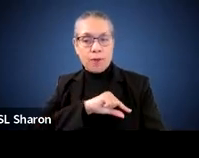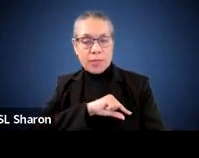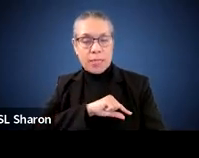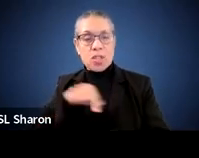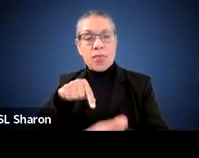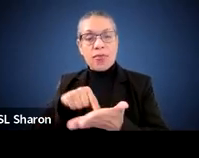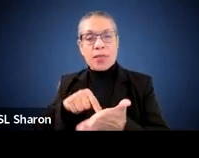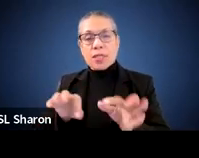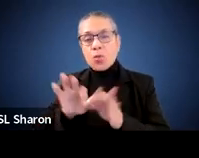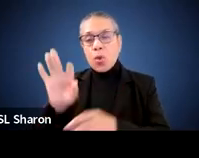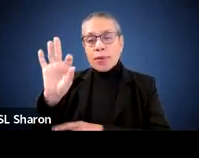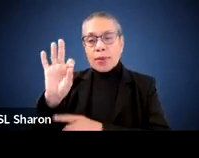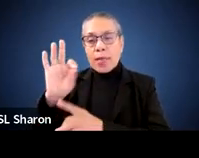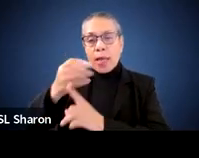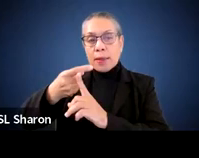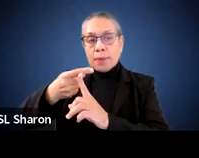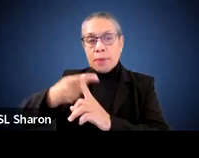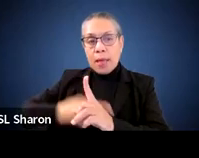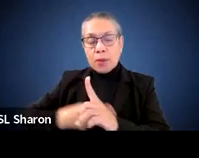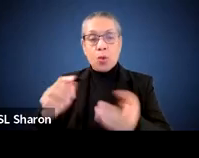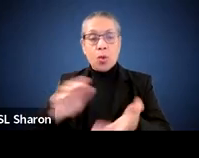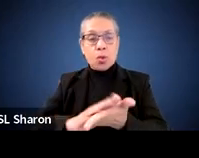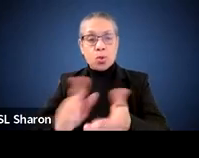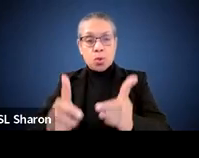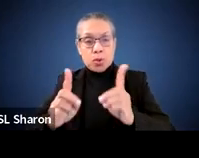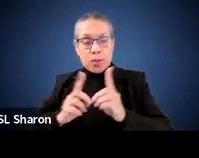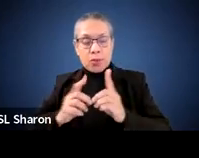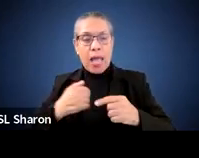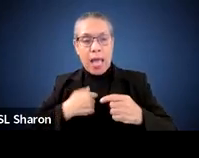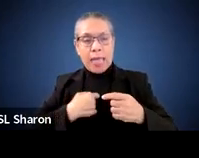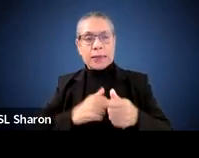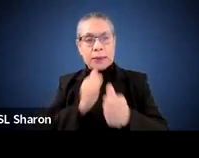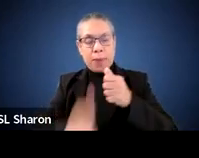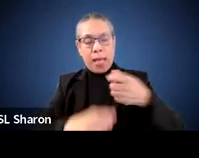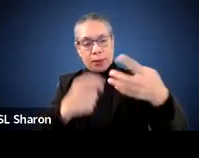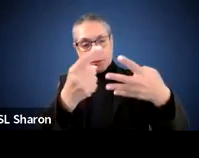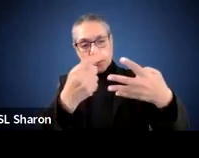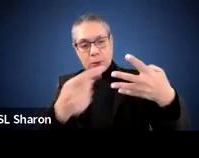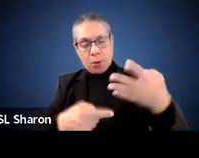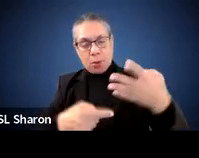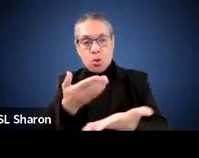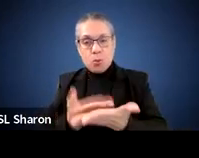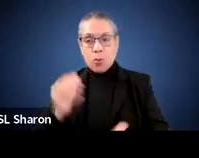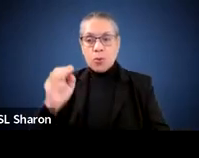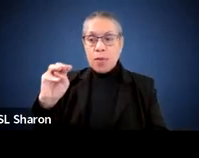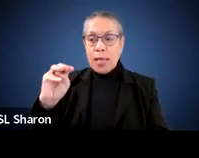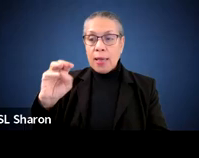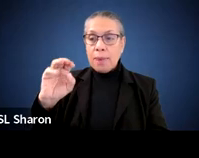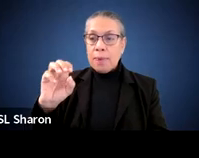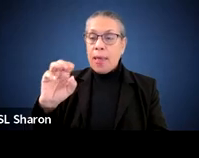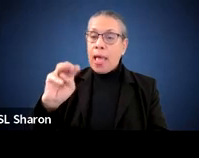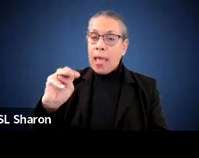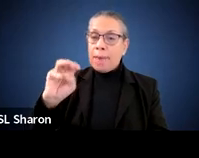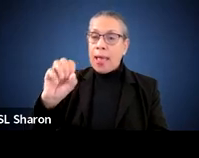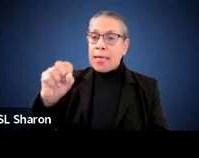where districts are required to complete certain prerequisite action items to show the MSBA they are ready